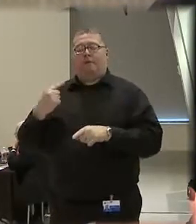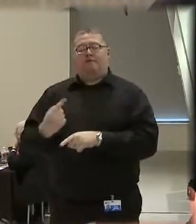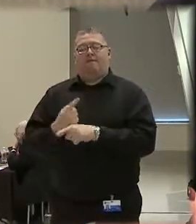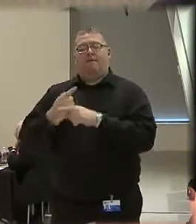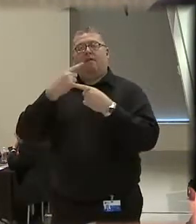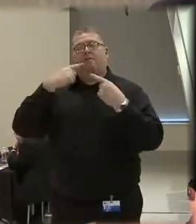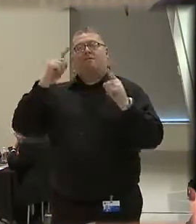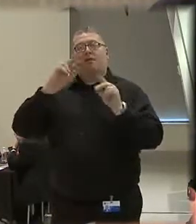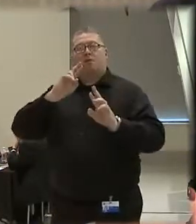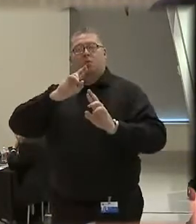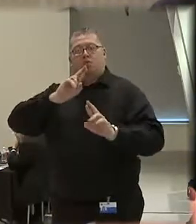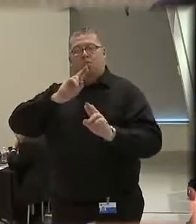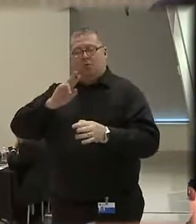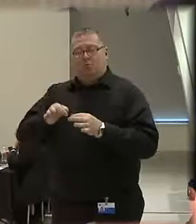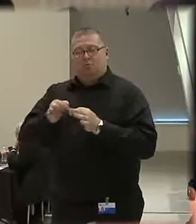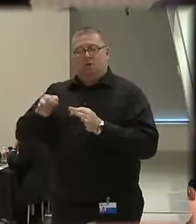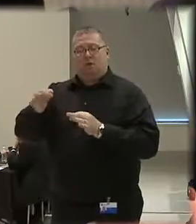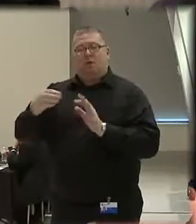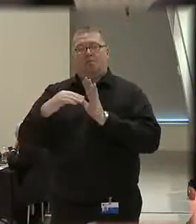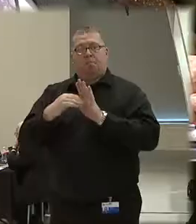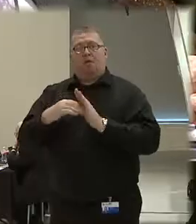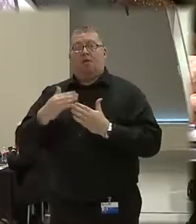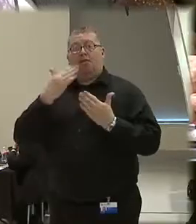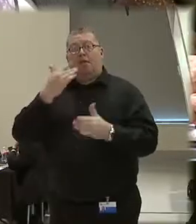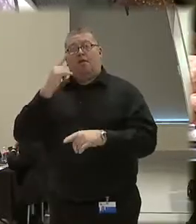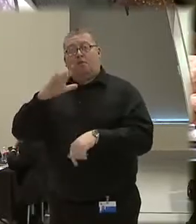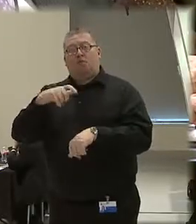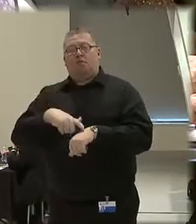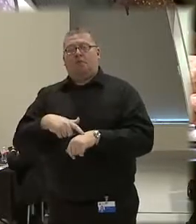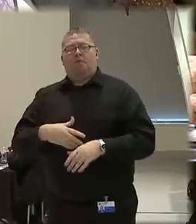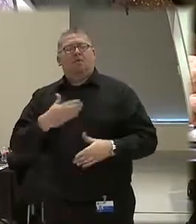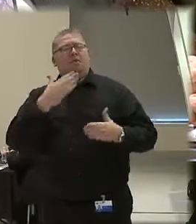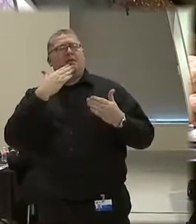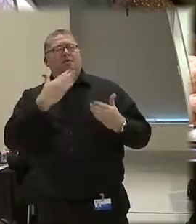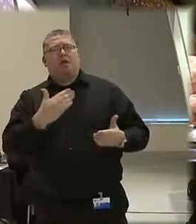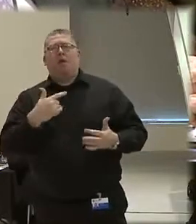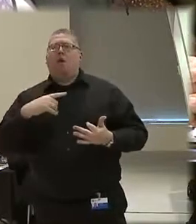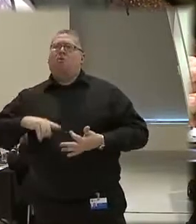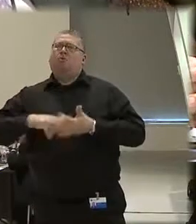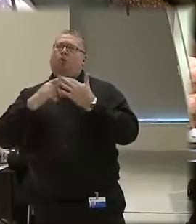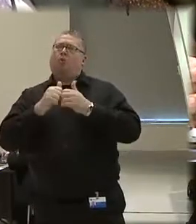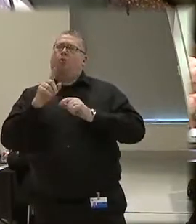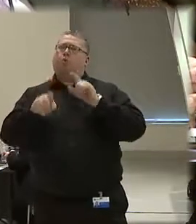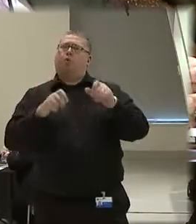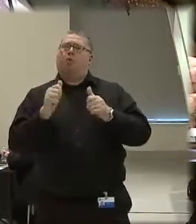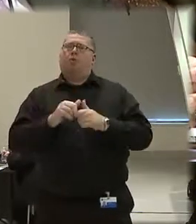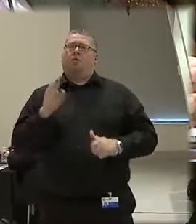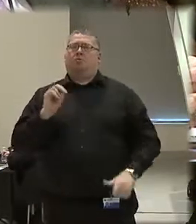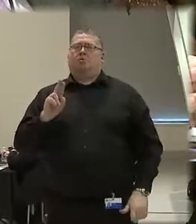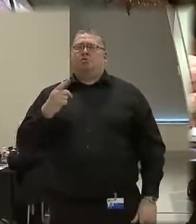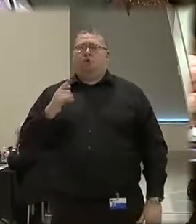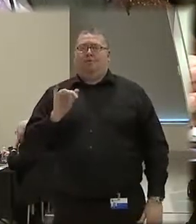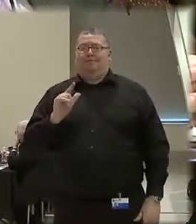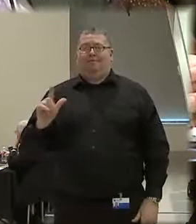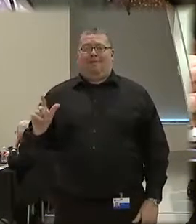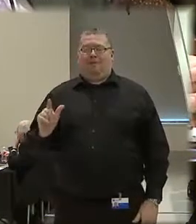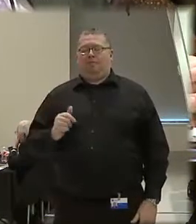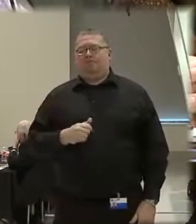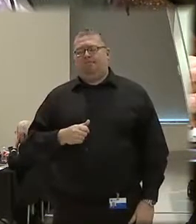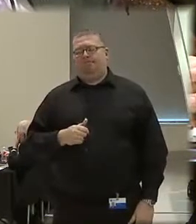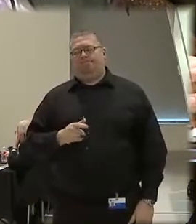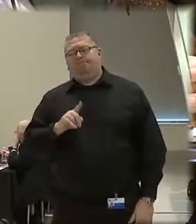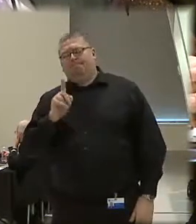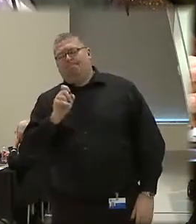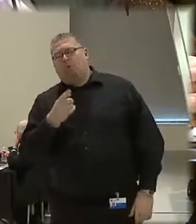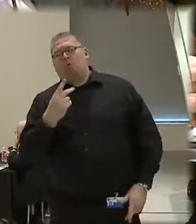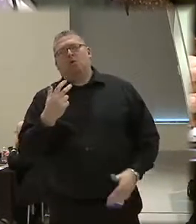Thank you for your time. Thank you. I'm going to start off the questioning with Mr. Gill. One of